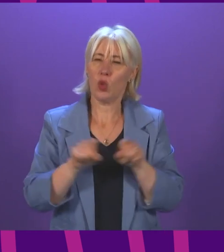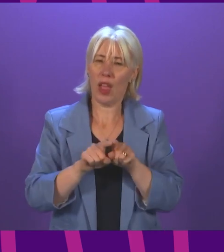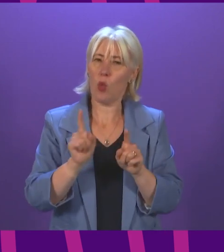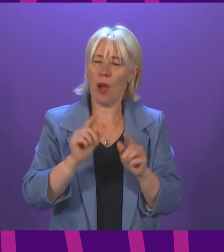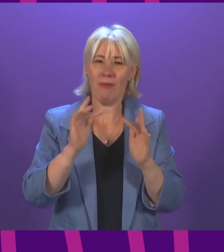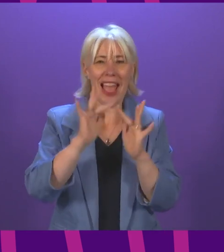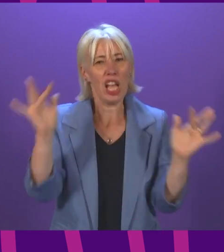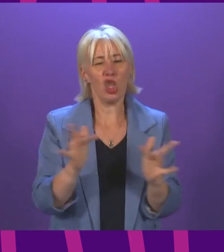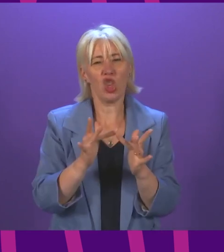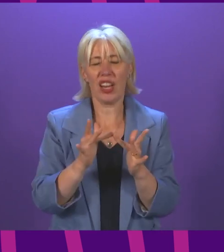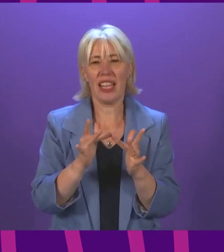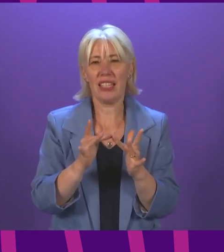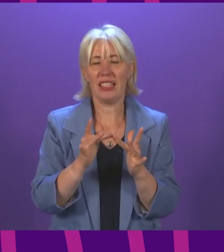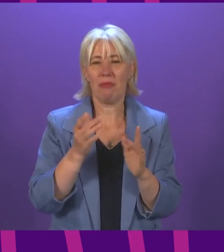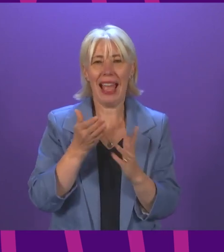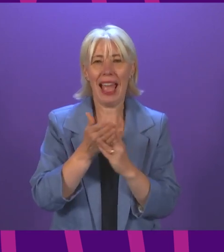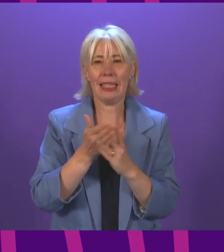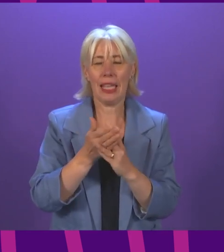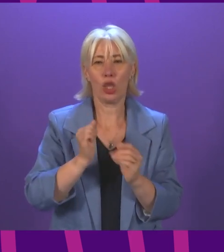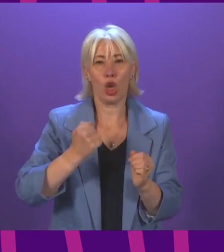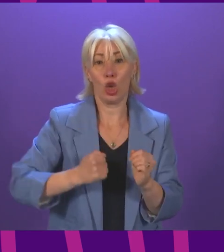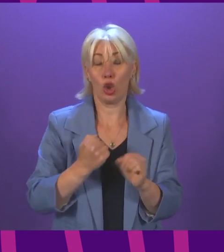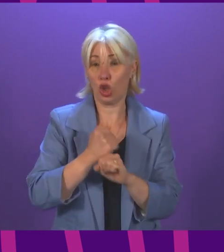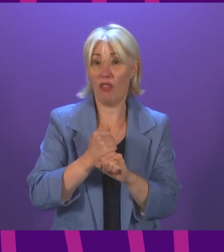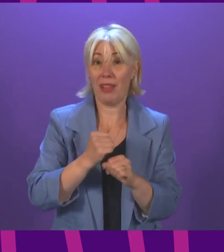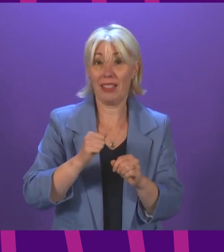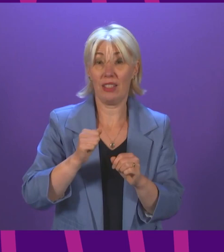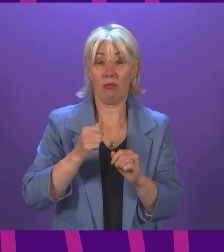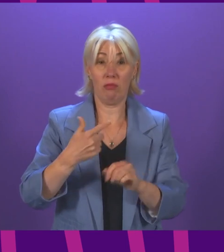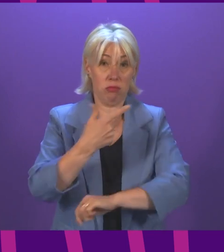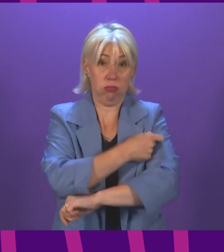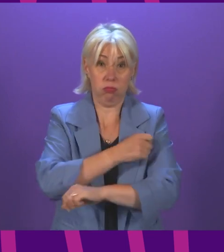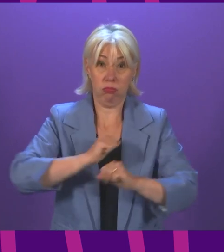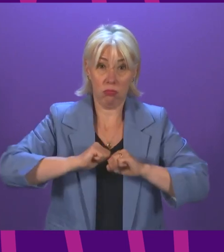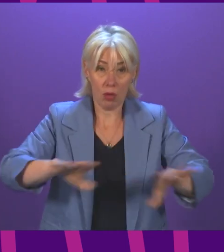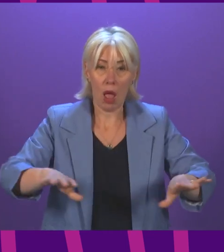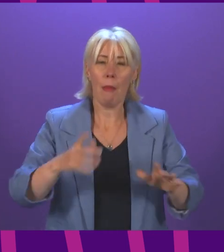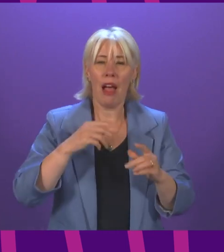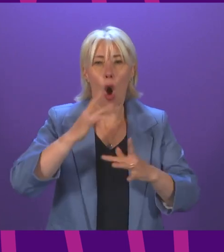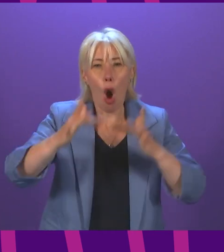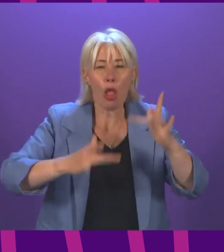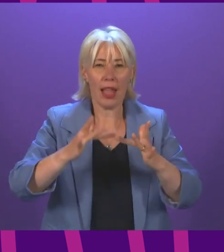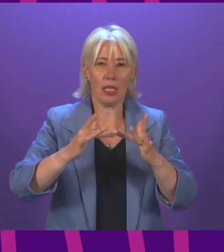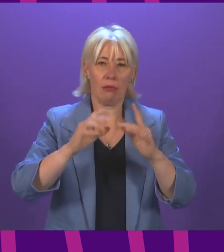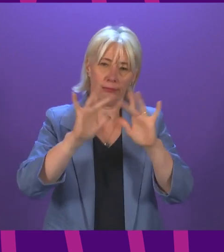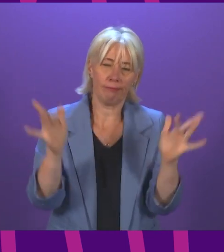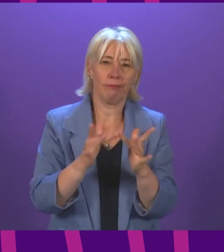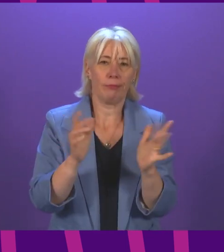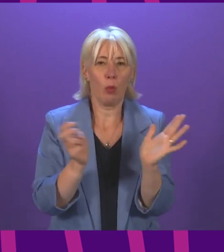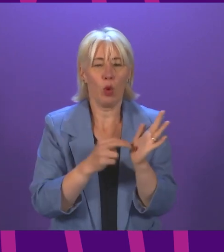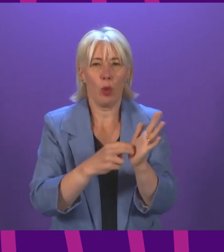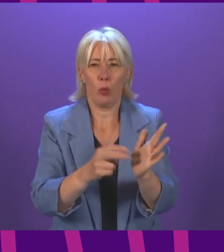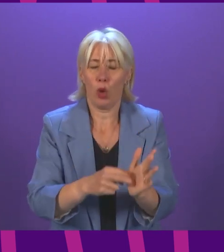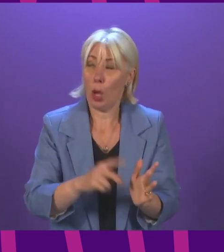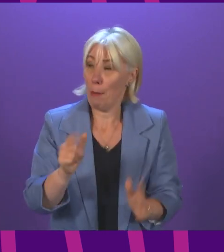The Scottish Government vaccination strategy is clear in its push for online bookings, but the Cabinet Secretary knows that